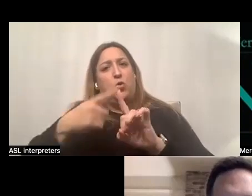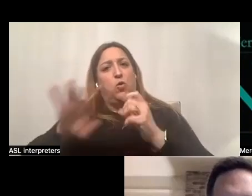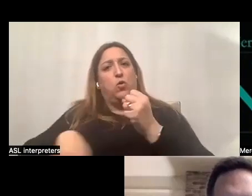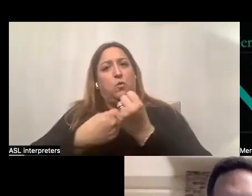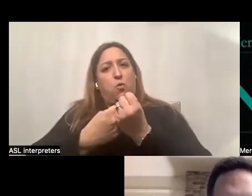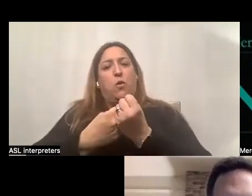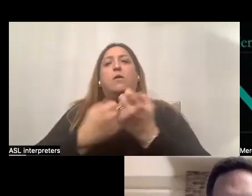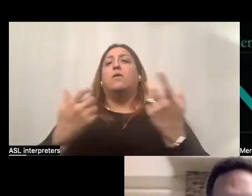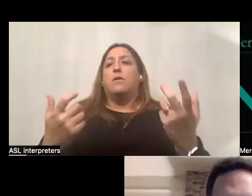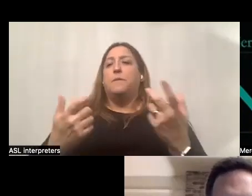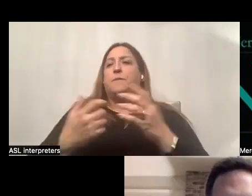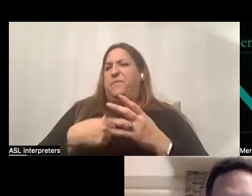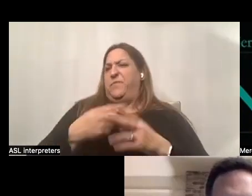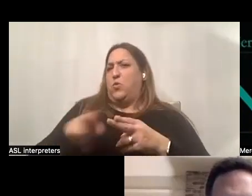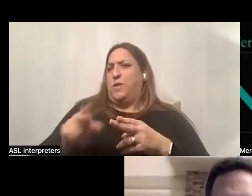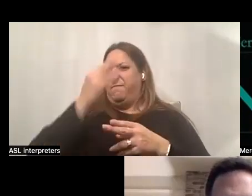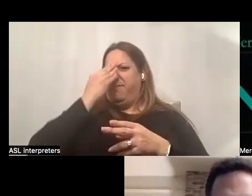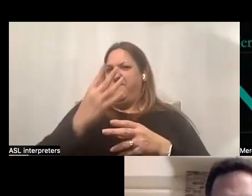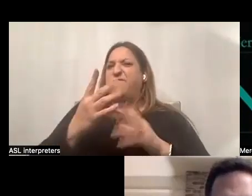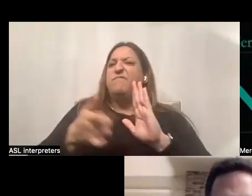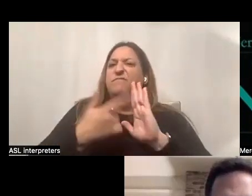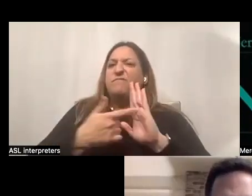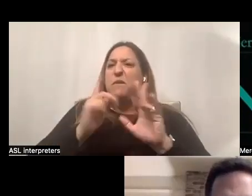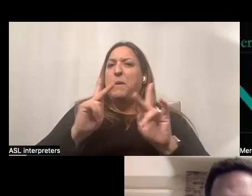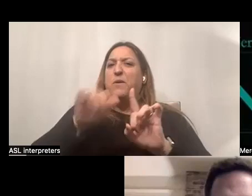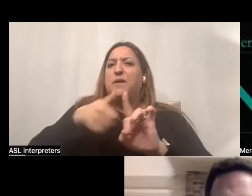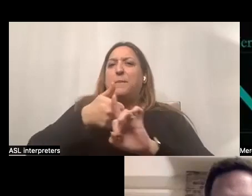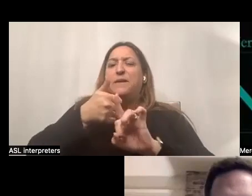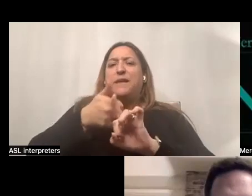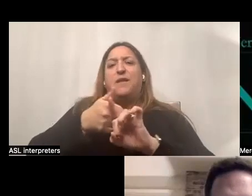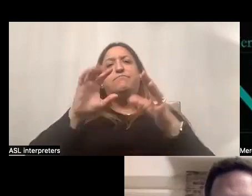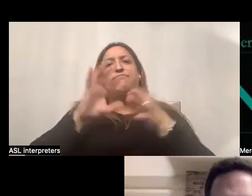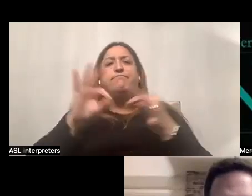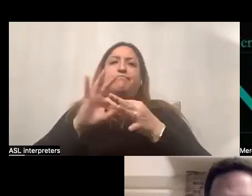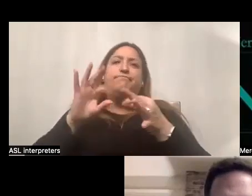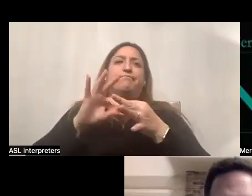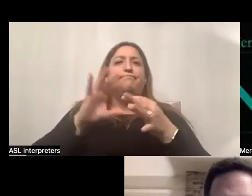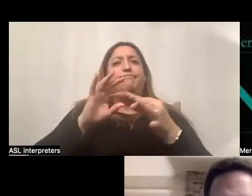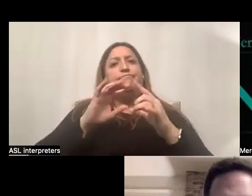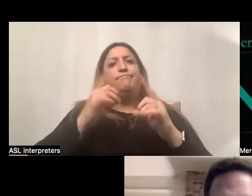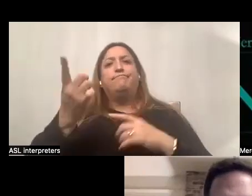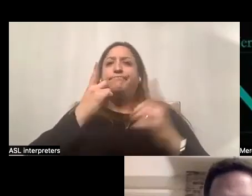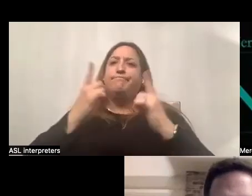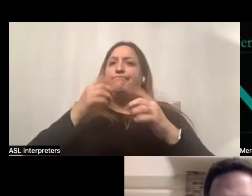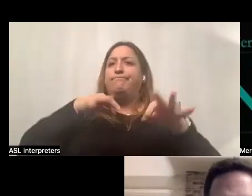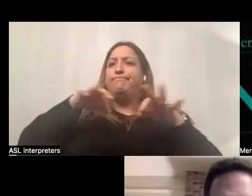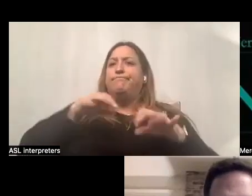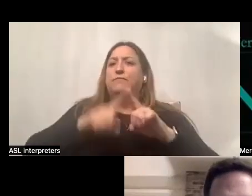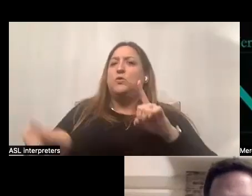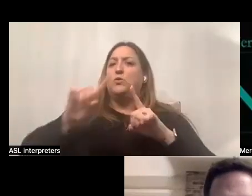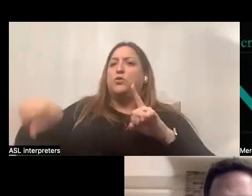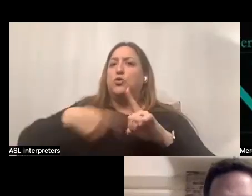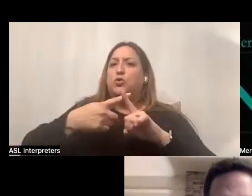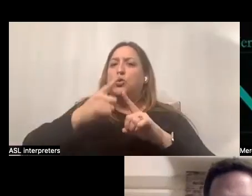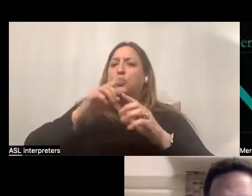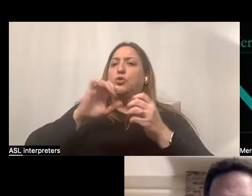and I also want to just say quickly, I think sometimes when people have talked to, um, us about circles of support, they have that understanding that's